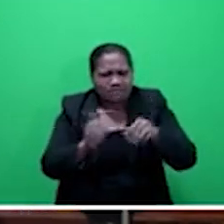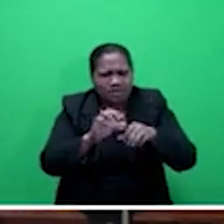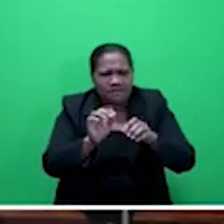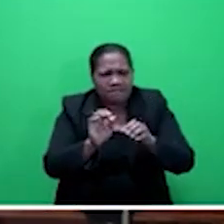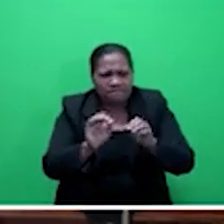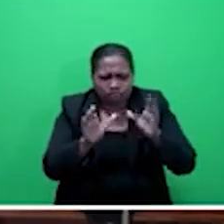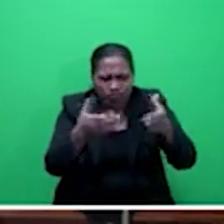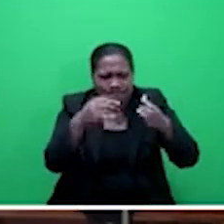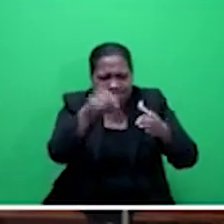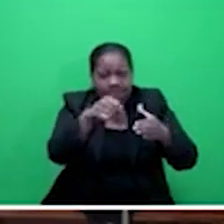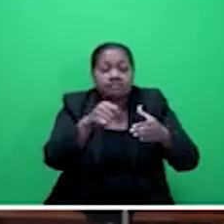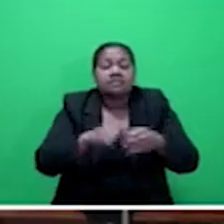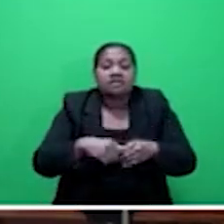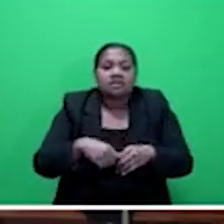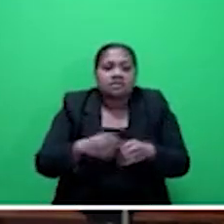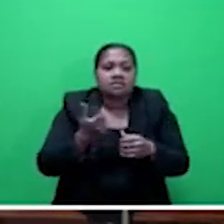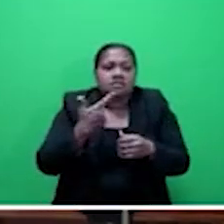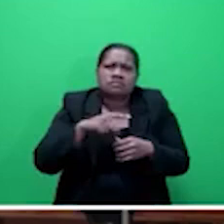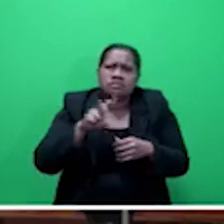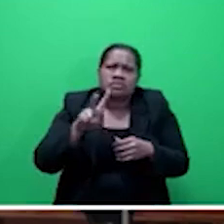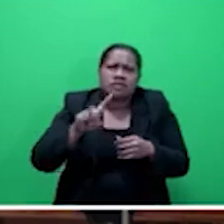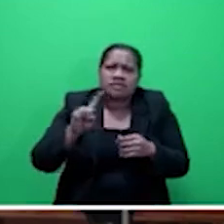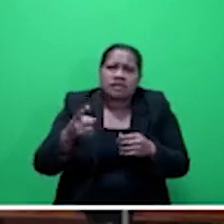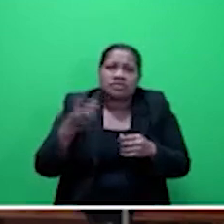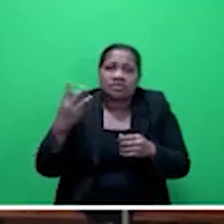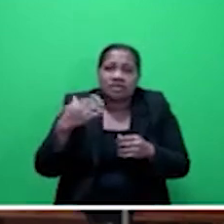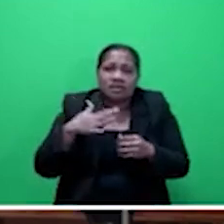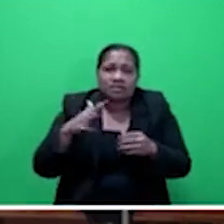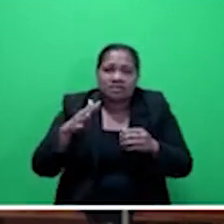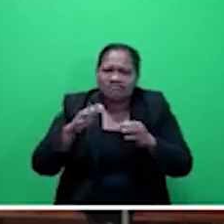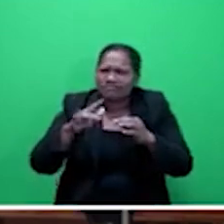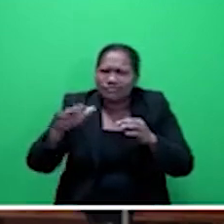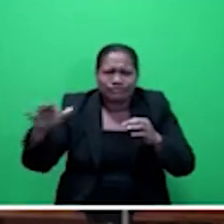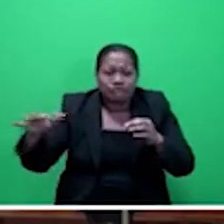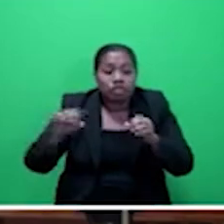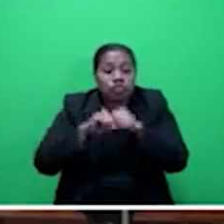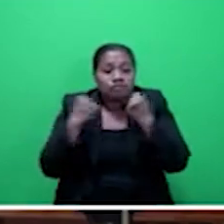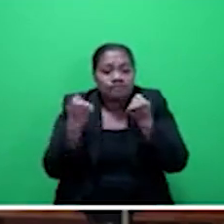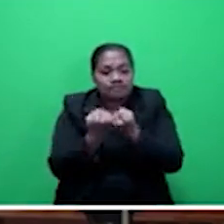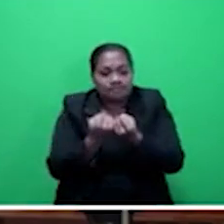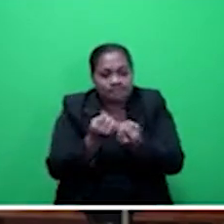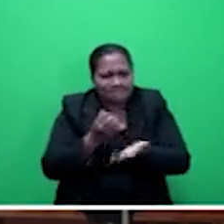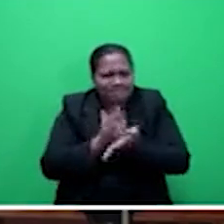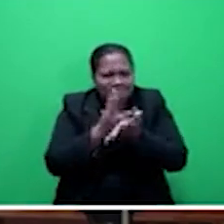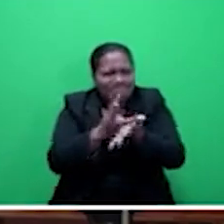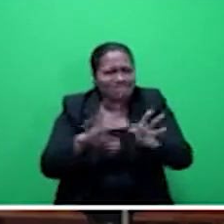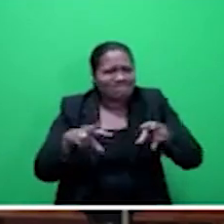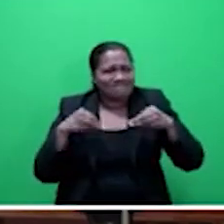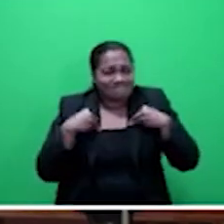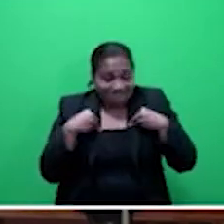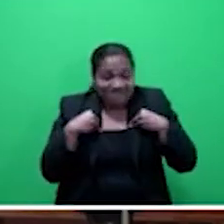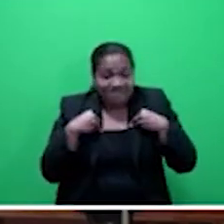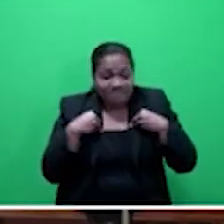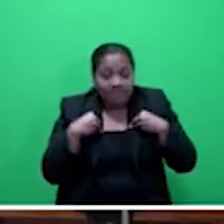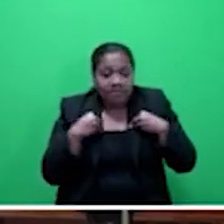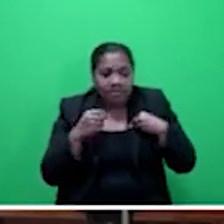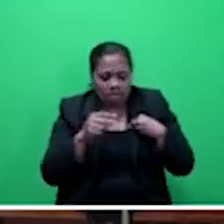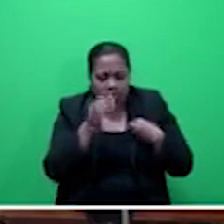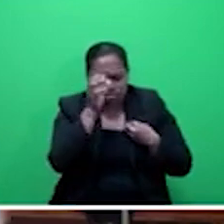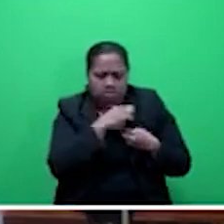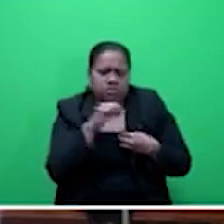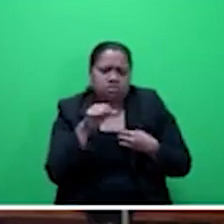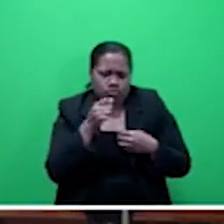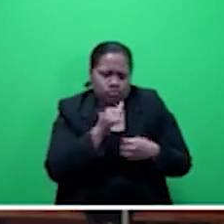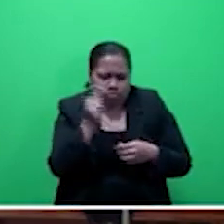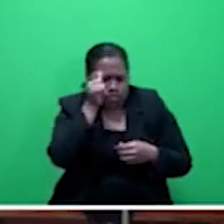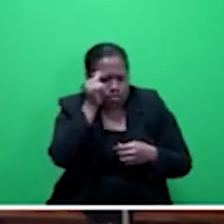72,376 social welfare recipients. Because we've also, as you know, Mr Speaker, the members in this House would